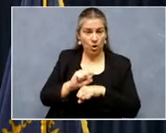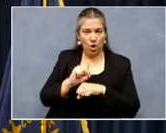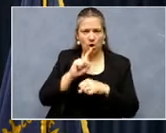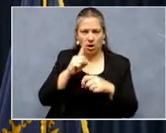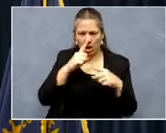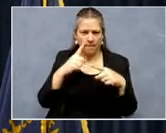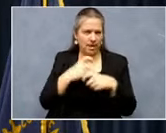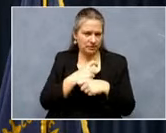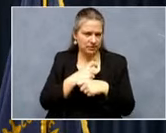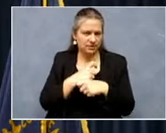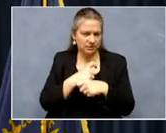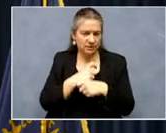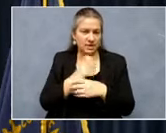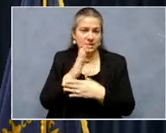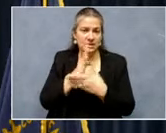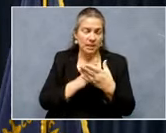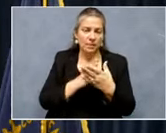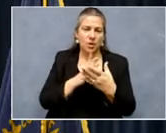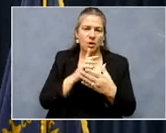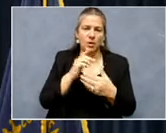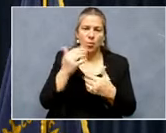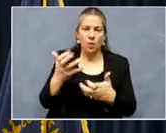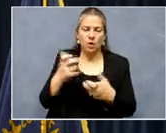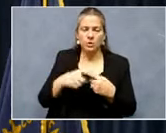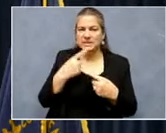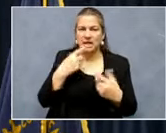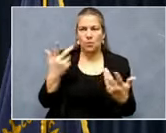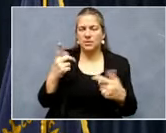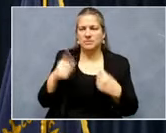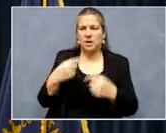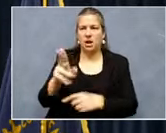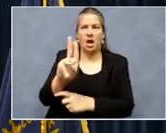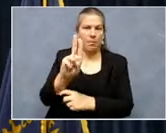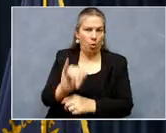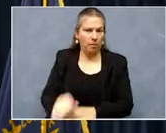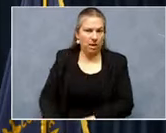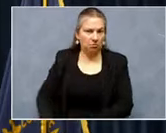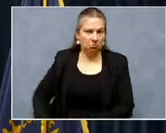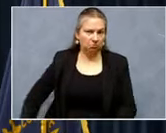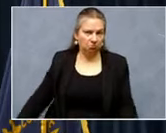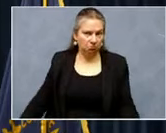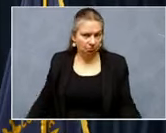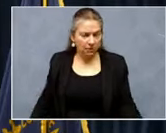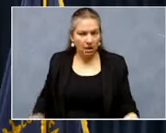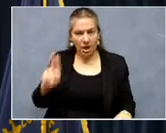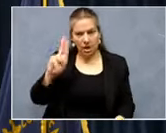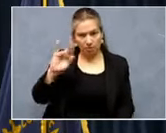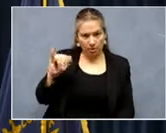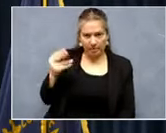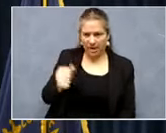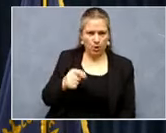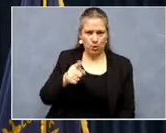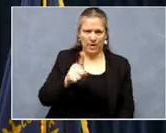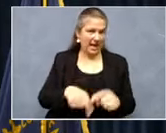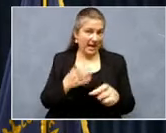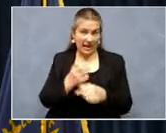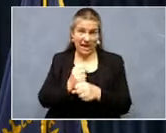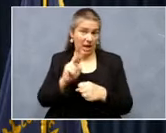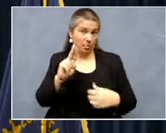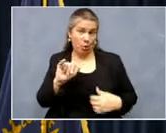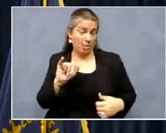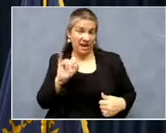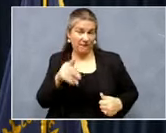Uh, some folks remember just wanted to say it was about unemployment and, and the unemployment pay. You can't get unemployment if you quit.